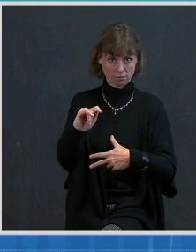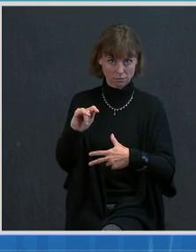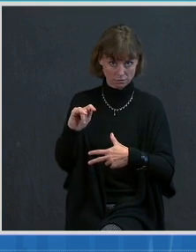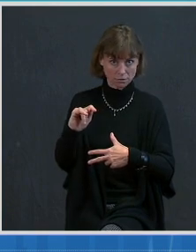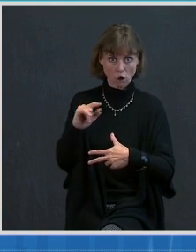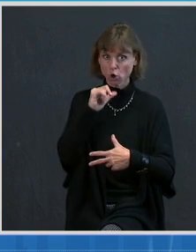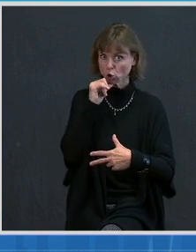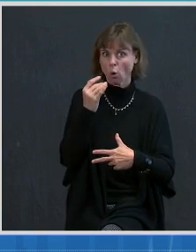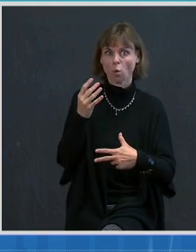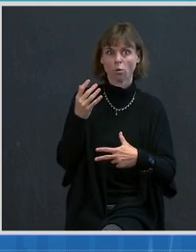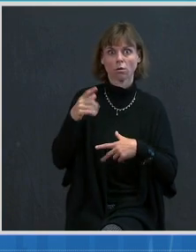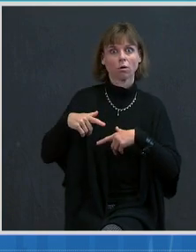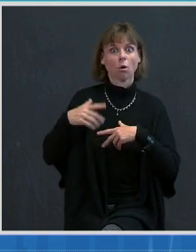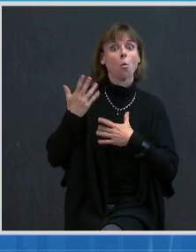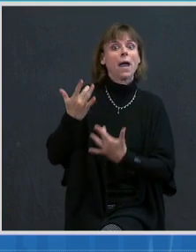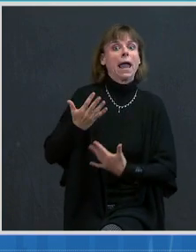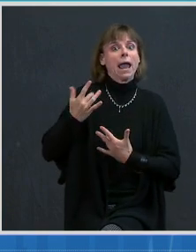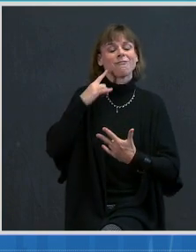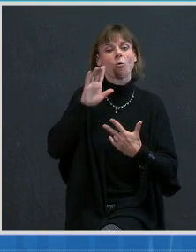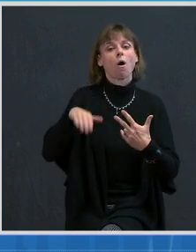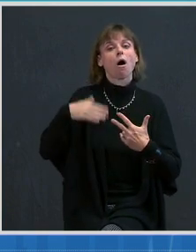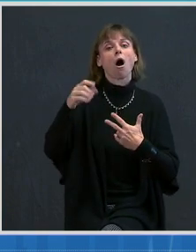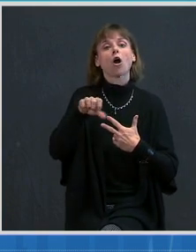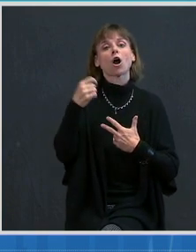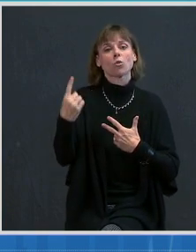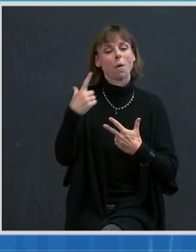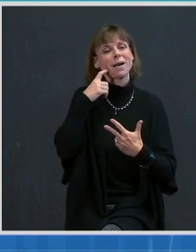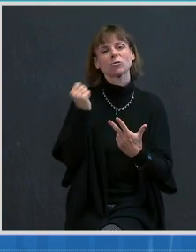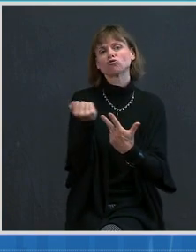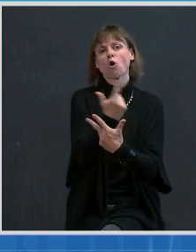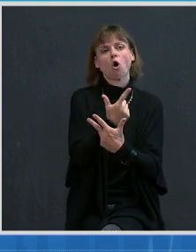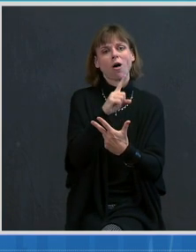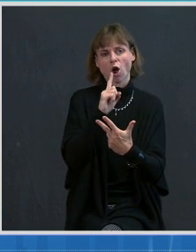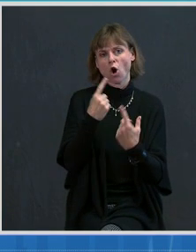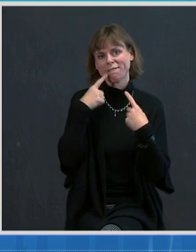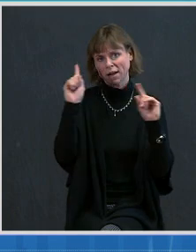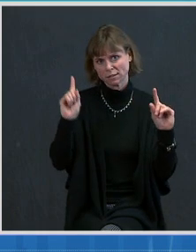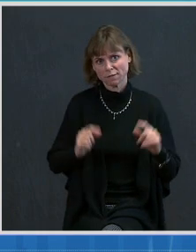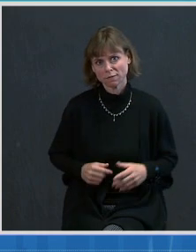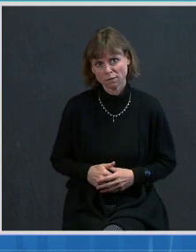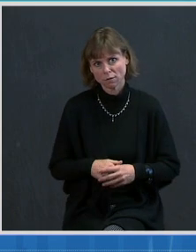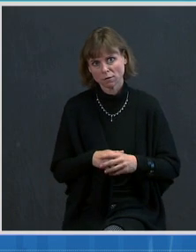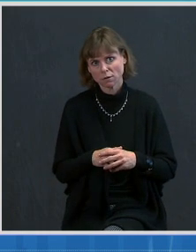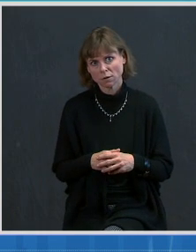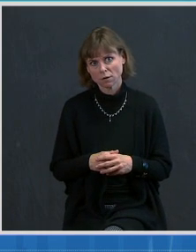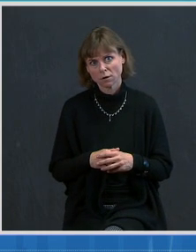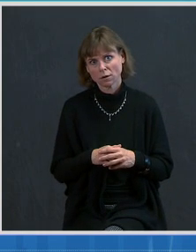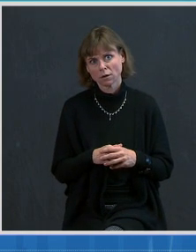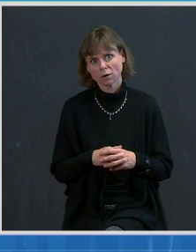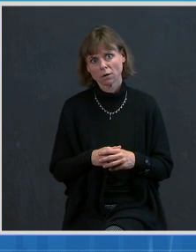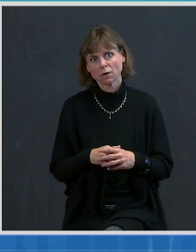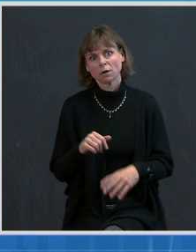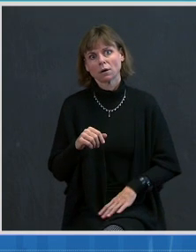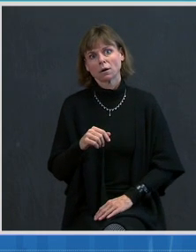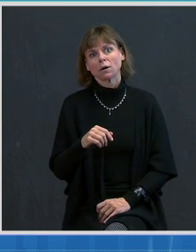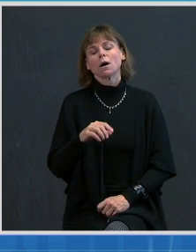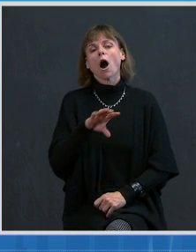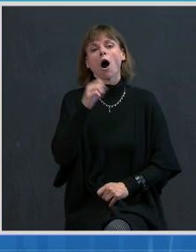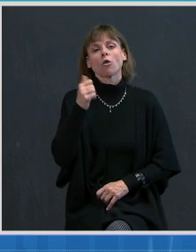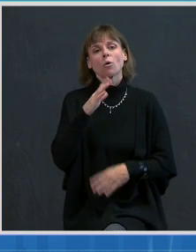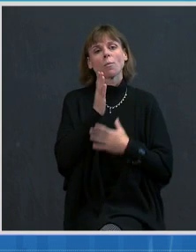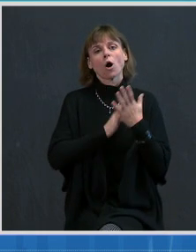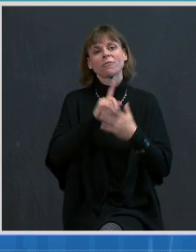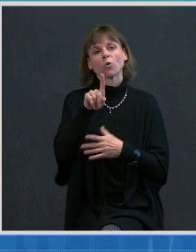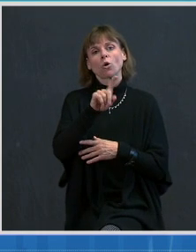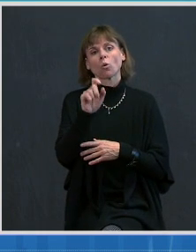vaccine, because all three of them are highly efficacious. Dr. Yeah. And I'll let me address the other part of your question. So, look, we